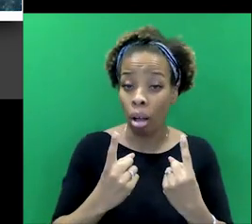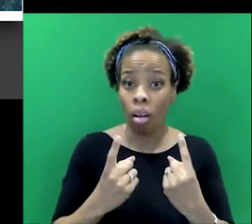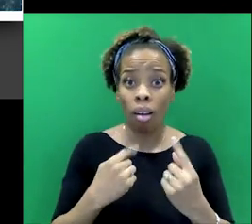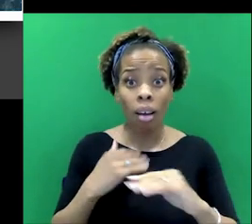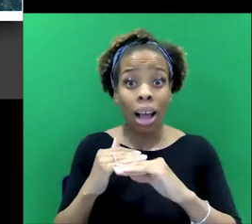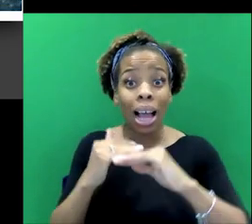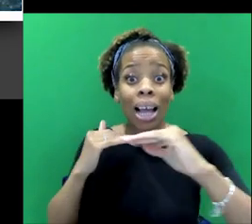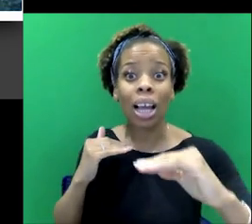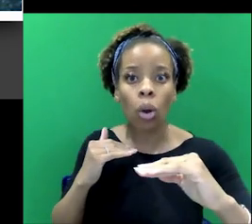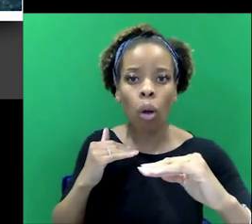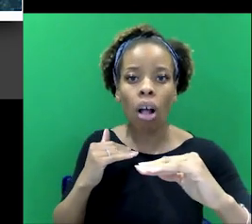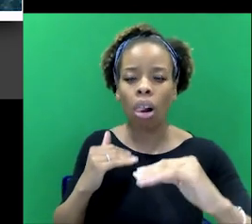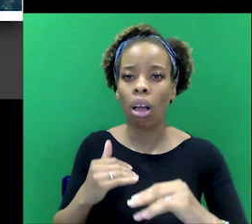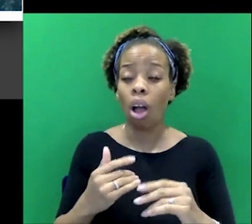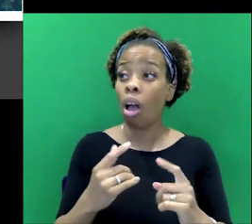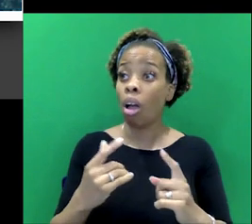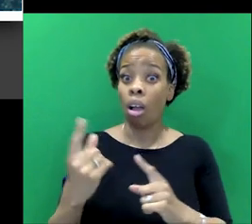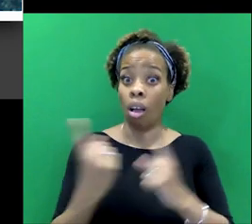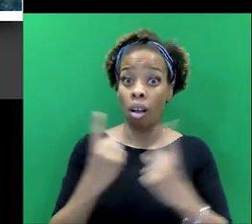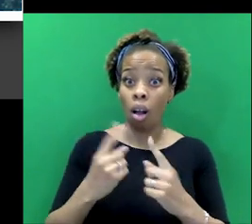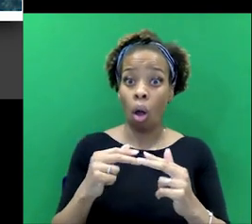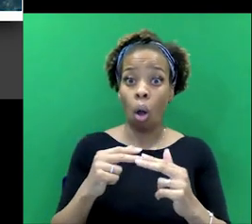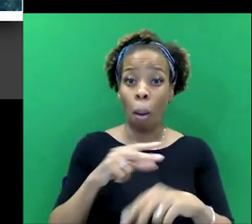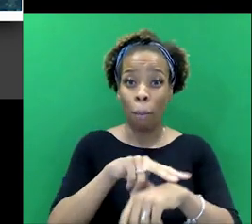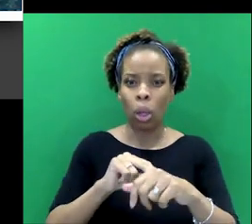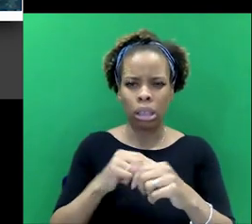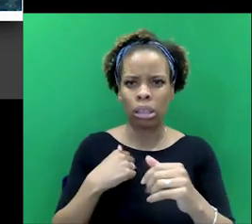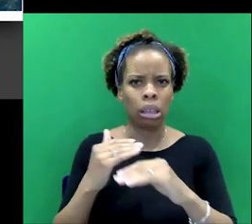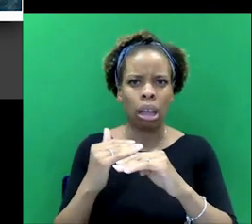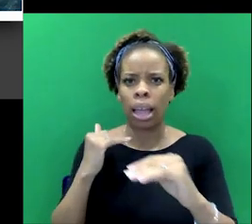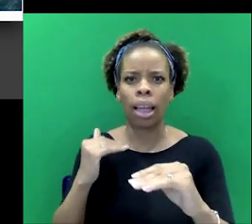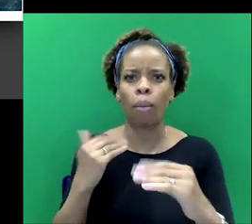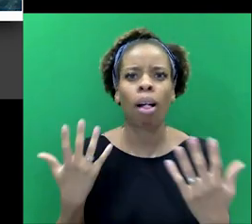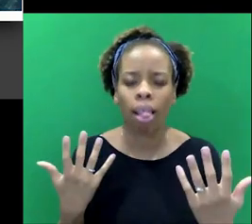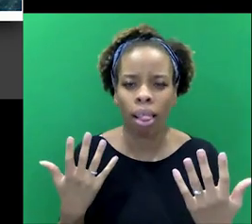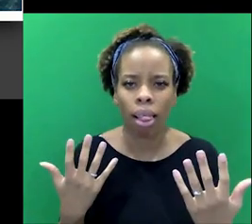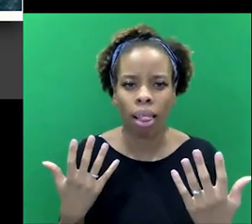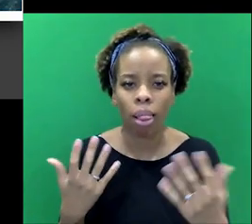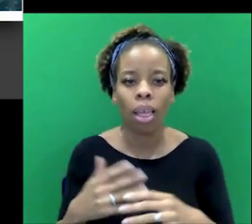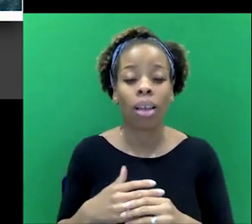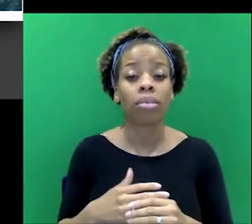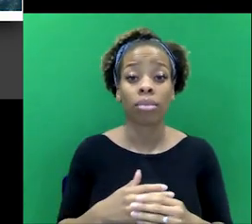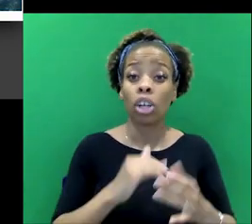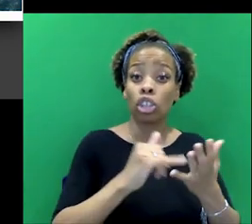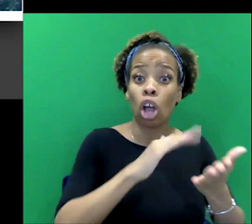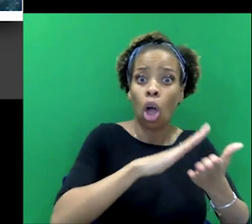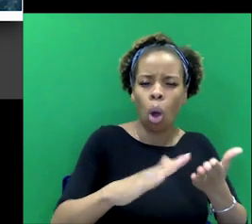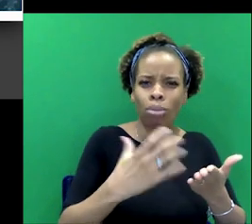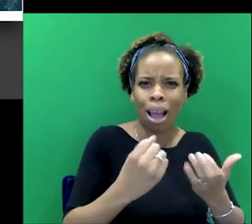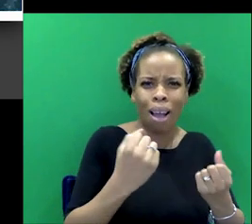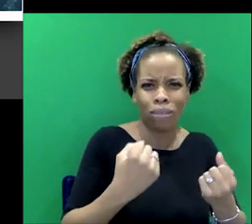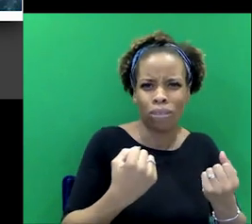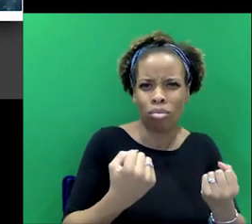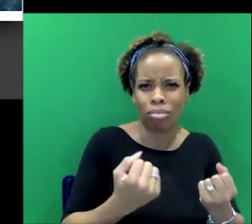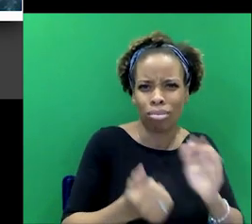opposed to the police, and perhaps an intellectual equal. And he has powers of imagination,